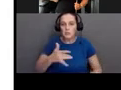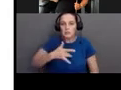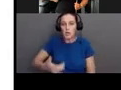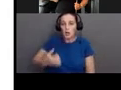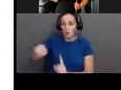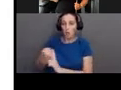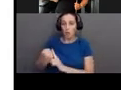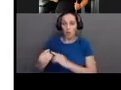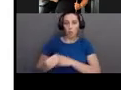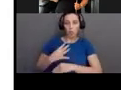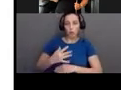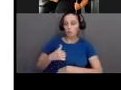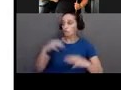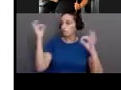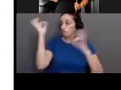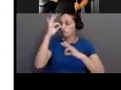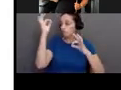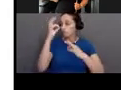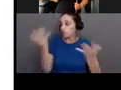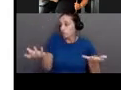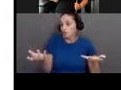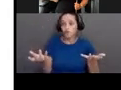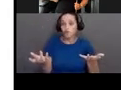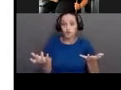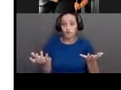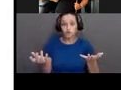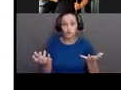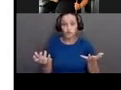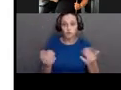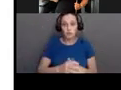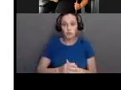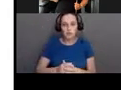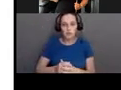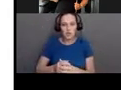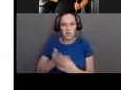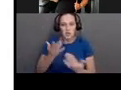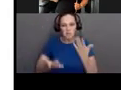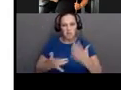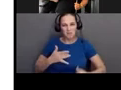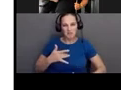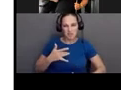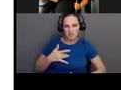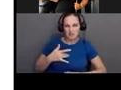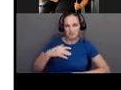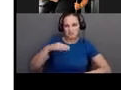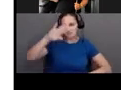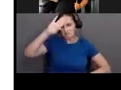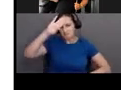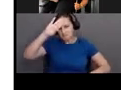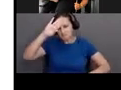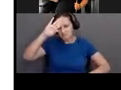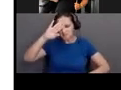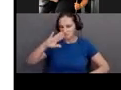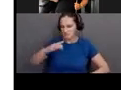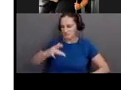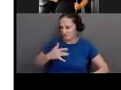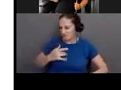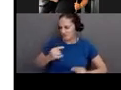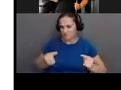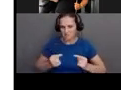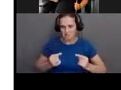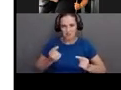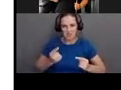symptoms, they may be kind of just mild, achy, fever, fatigue type symptoms. And actually,